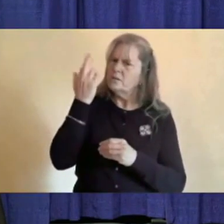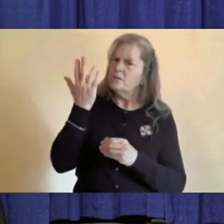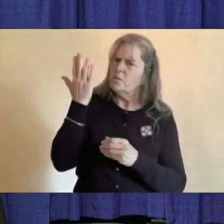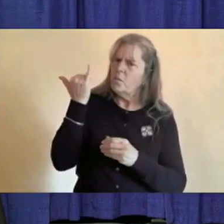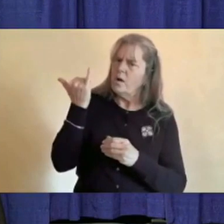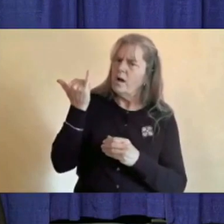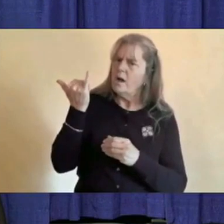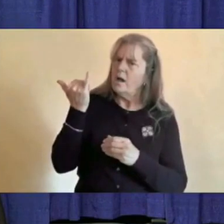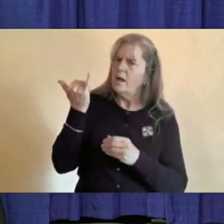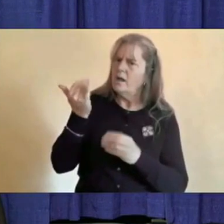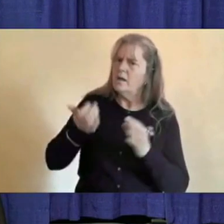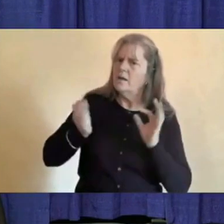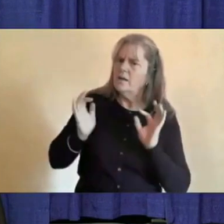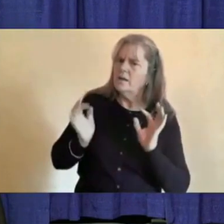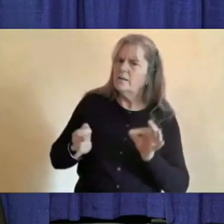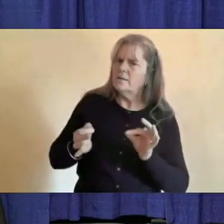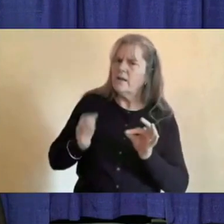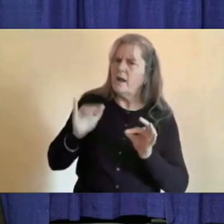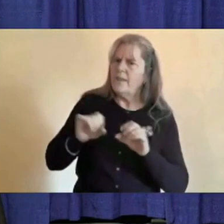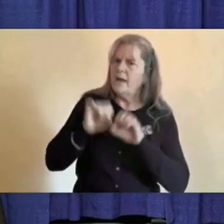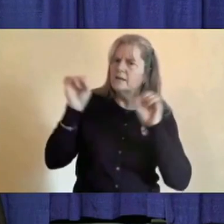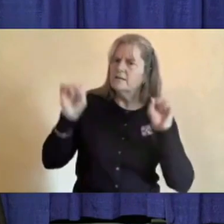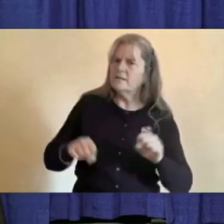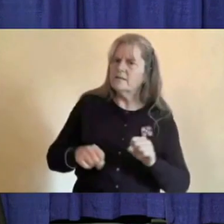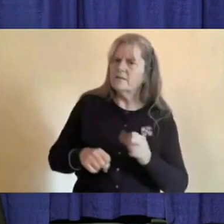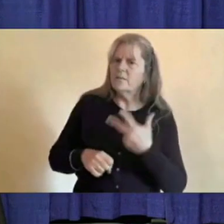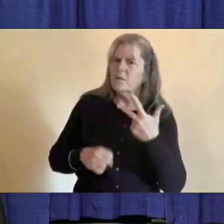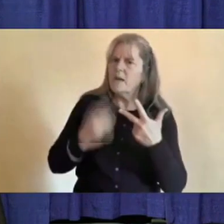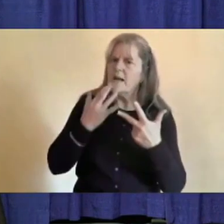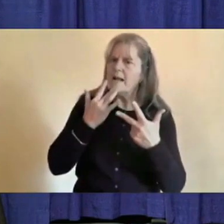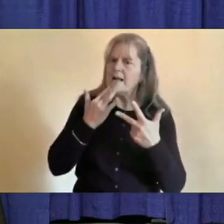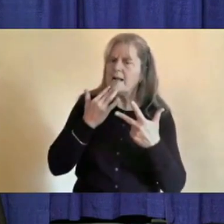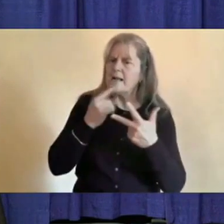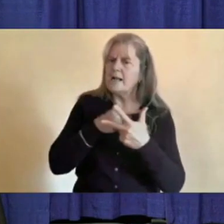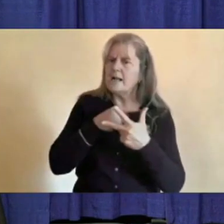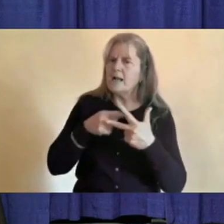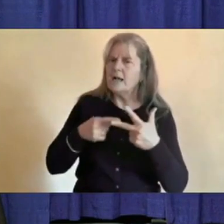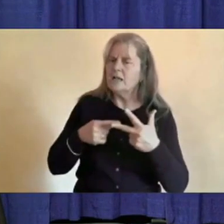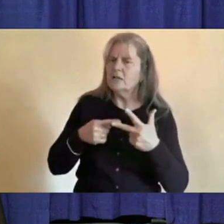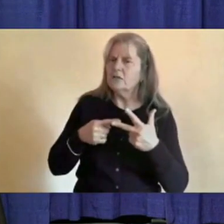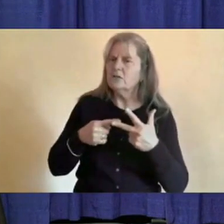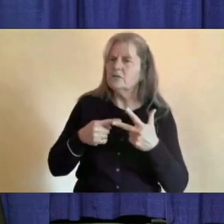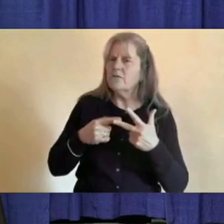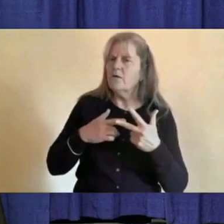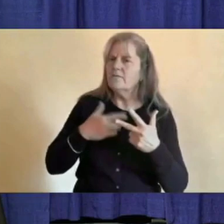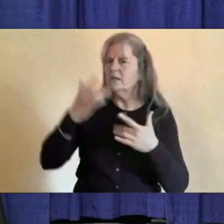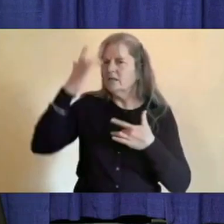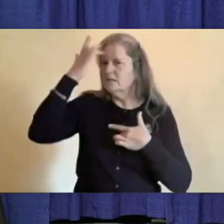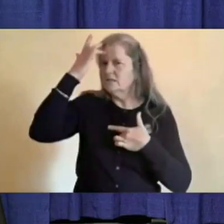this system of three colors to describe the symptoms of children?